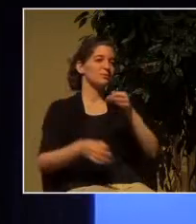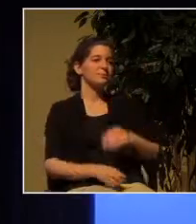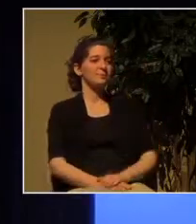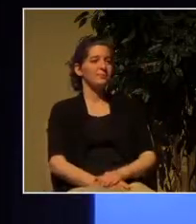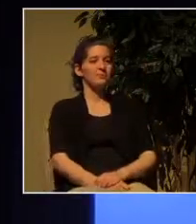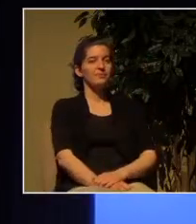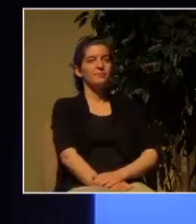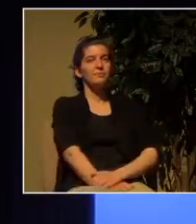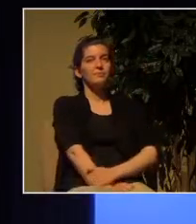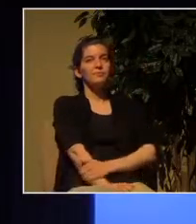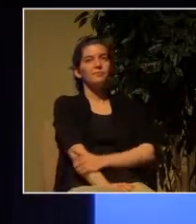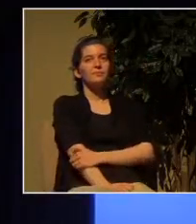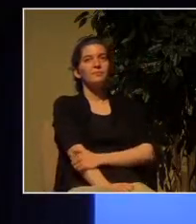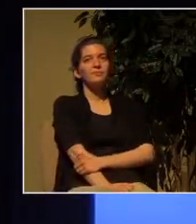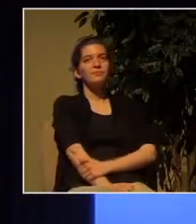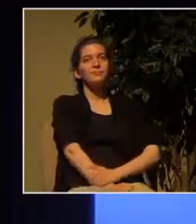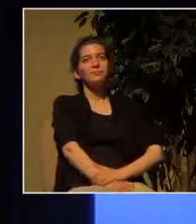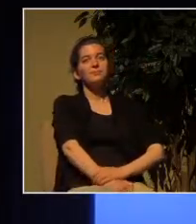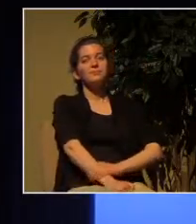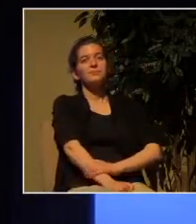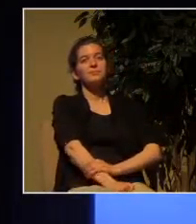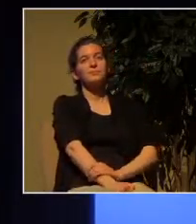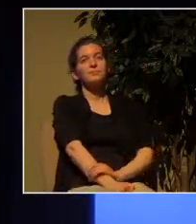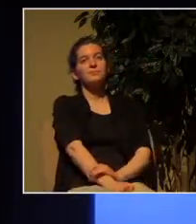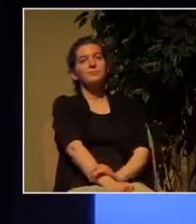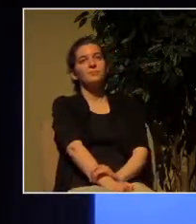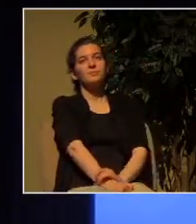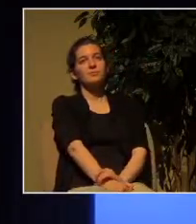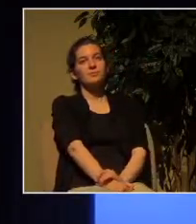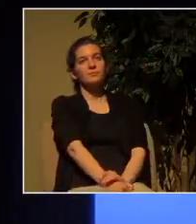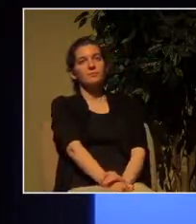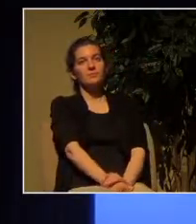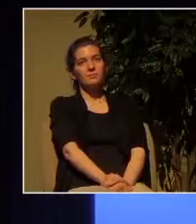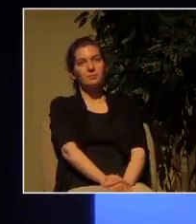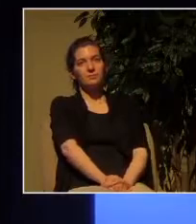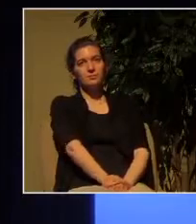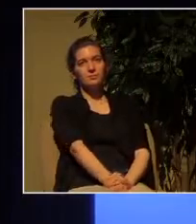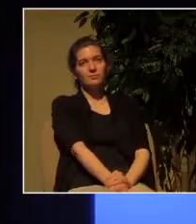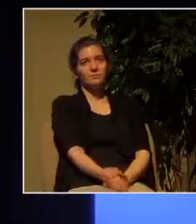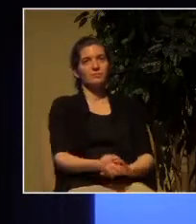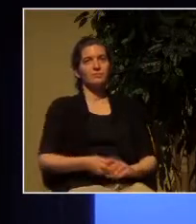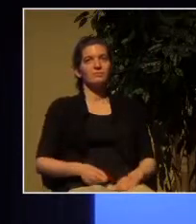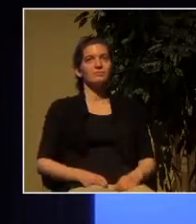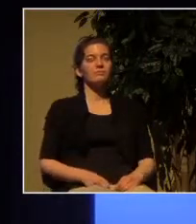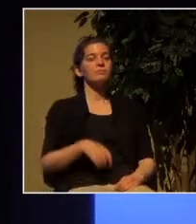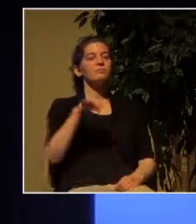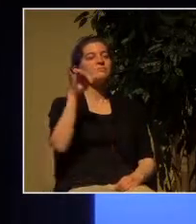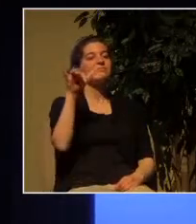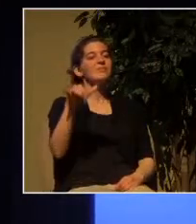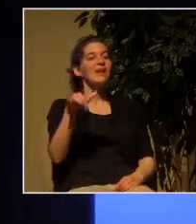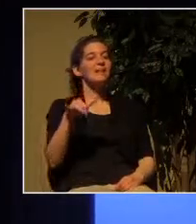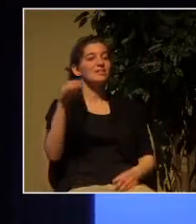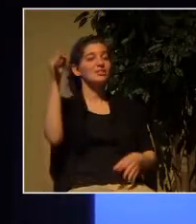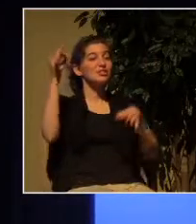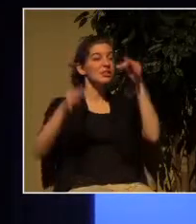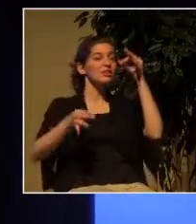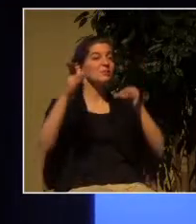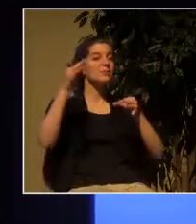good or bad it's the great white throne judgment